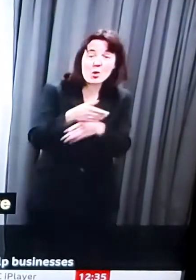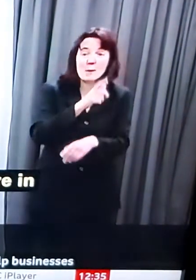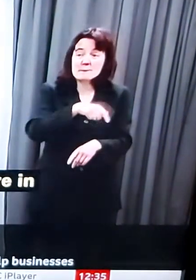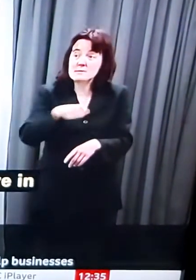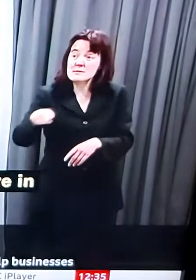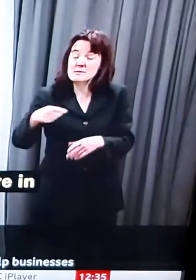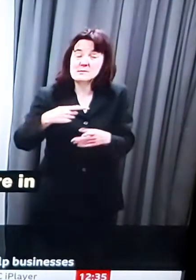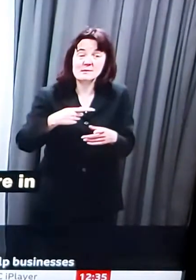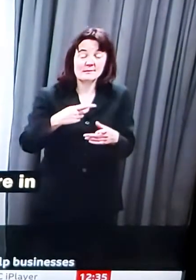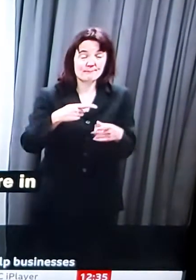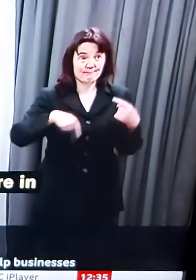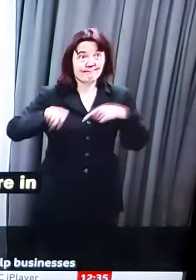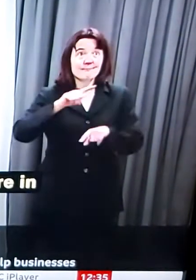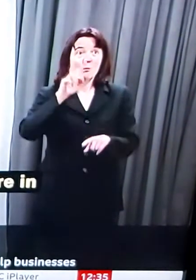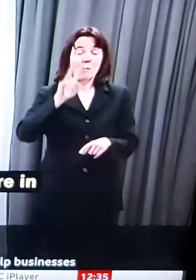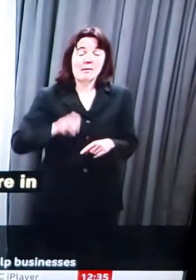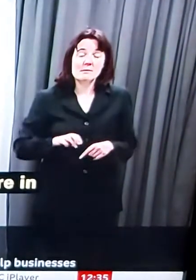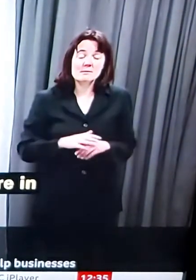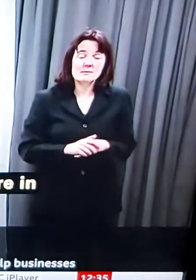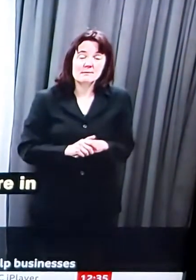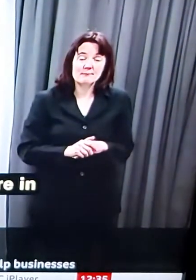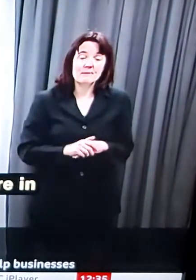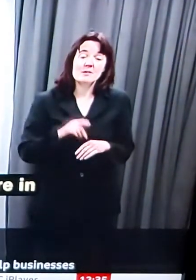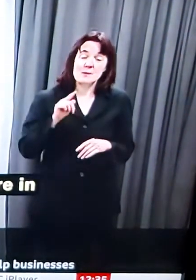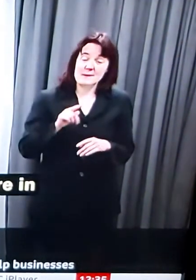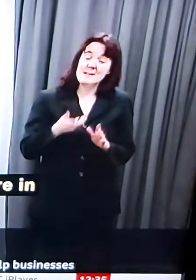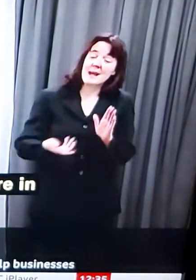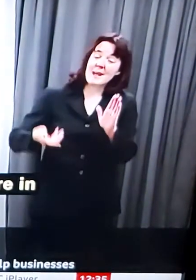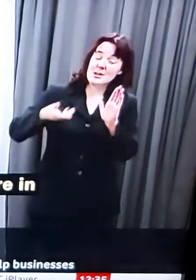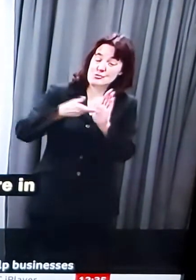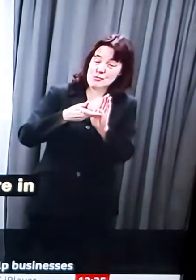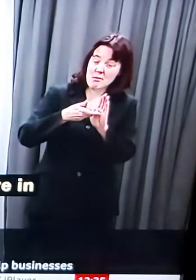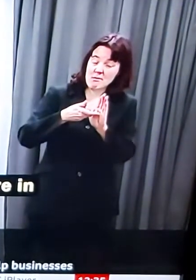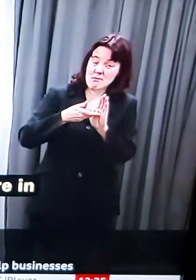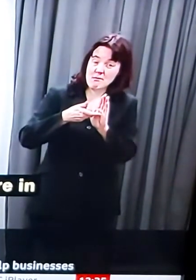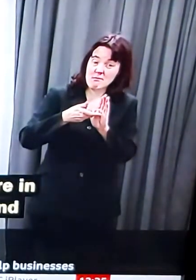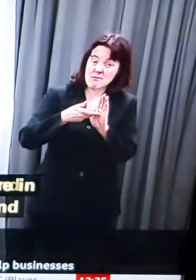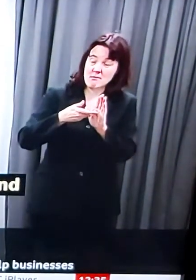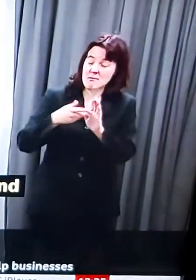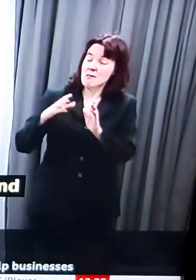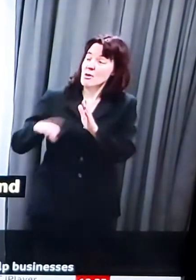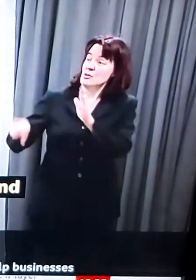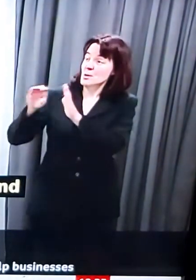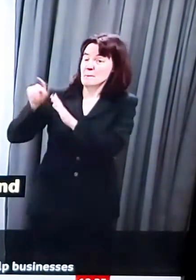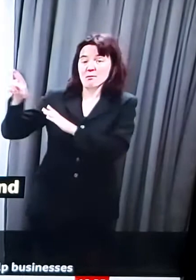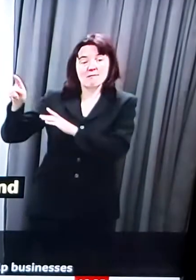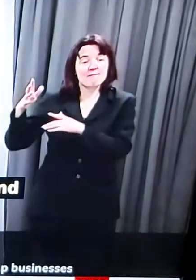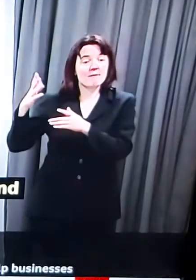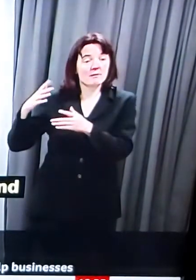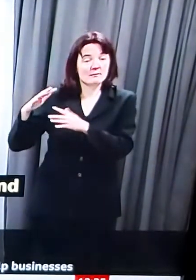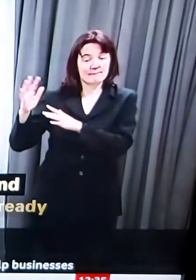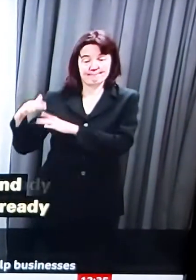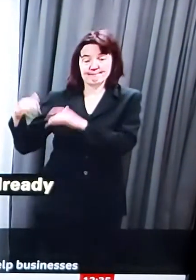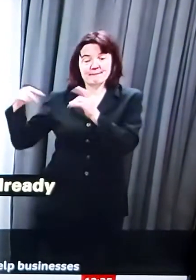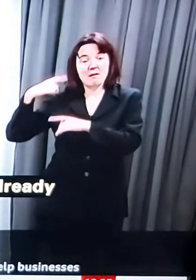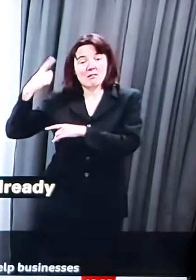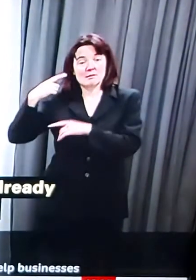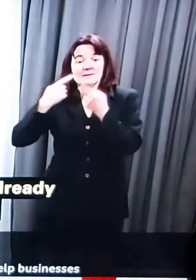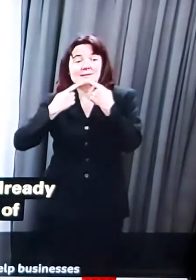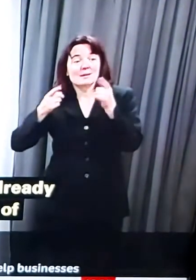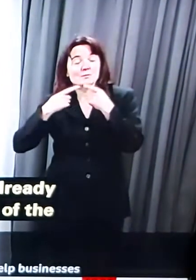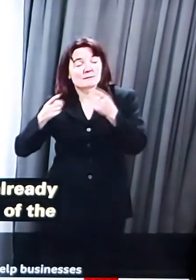this help is over and above the support schemes already announced by the Chancellor of the Exchequer.